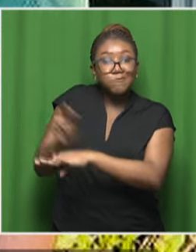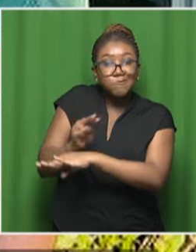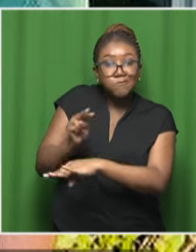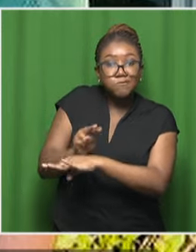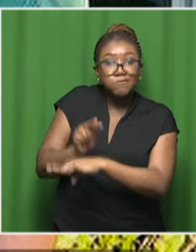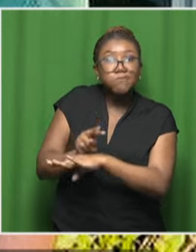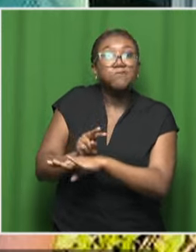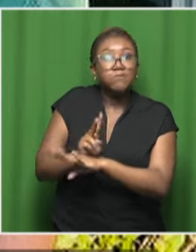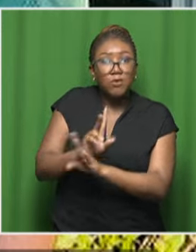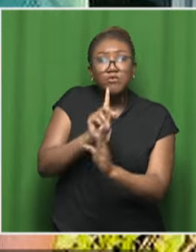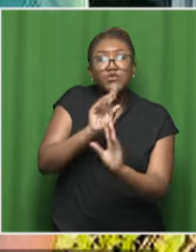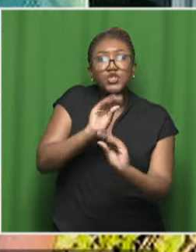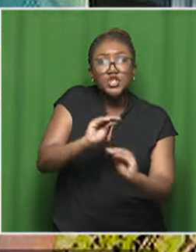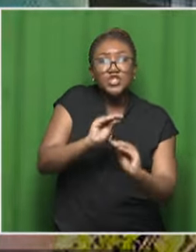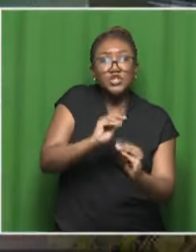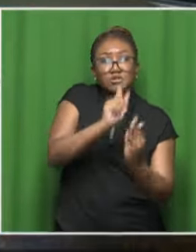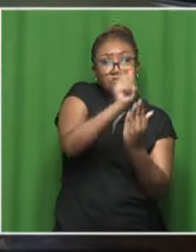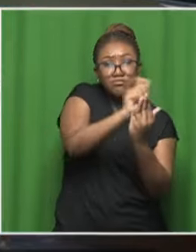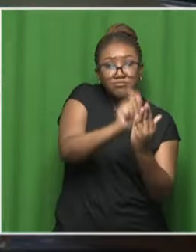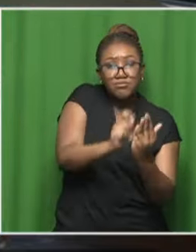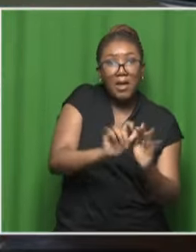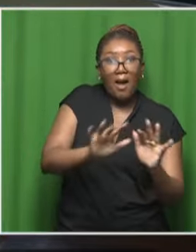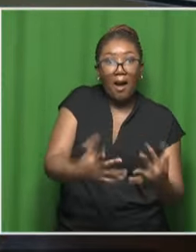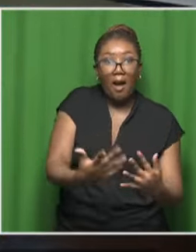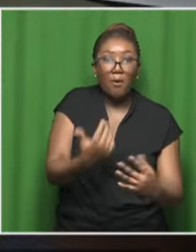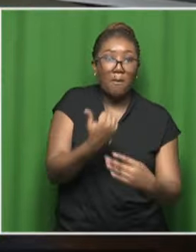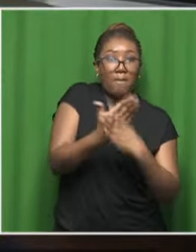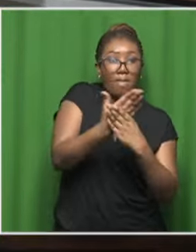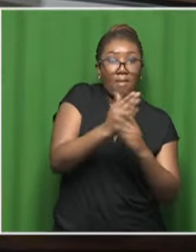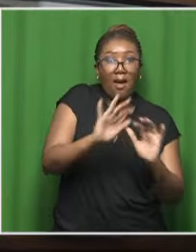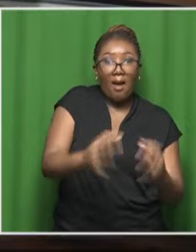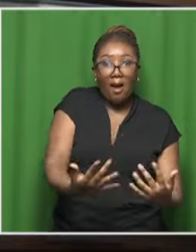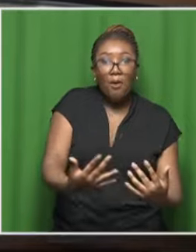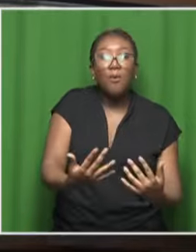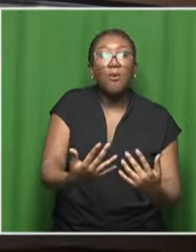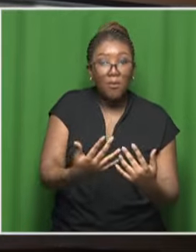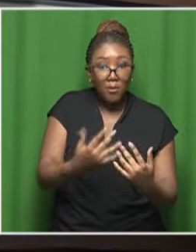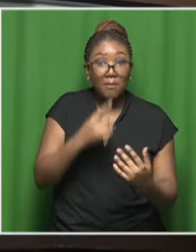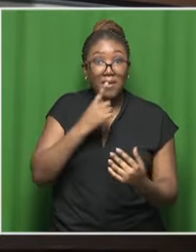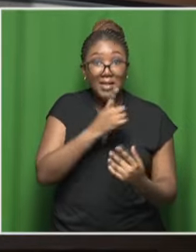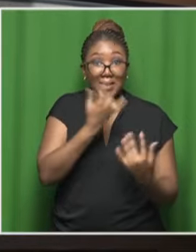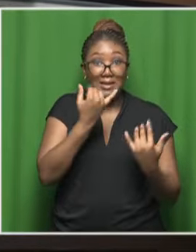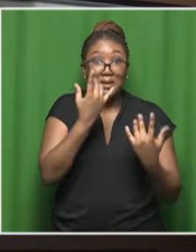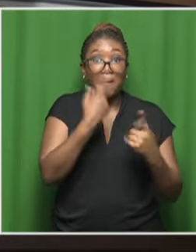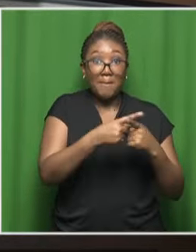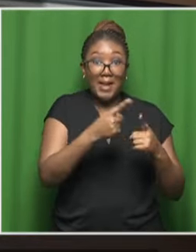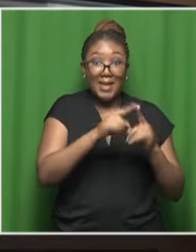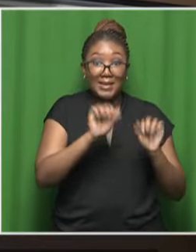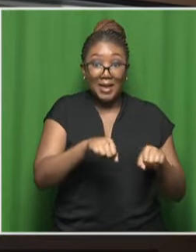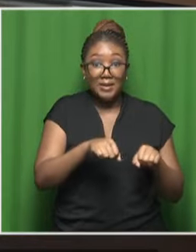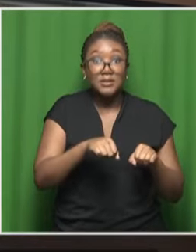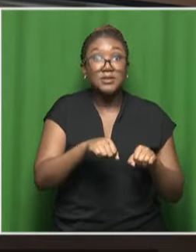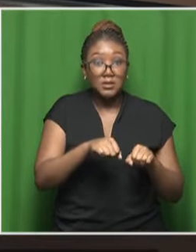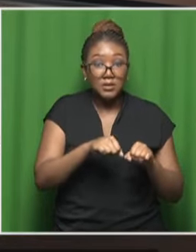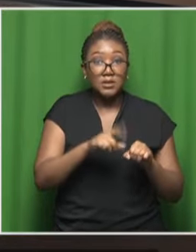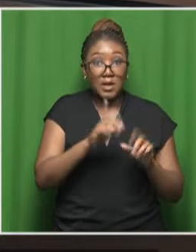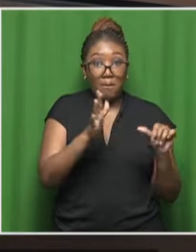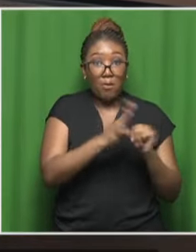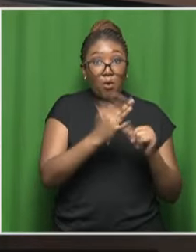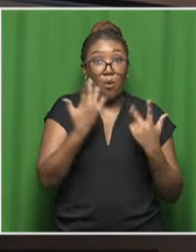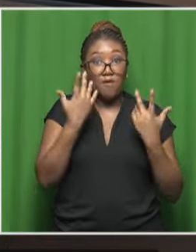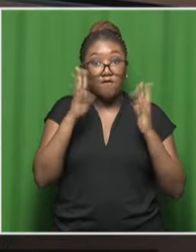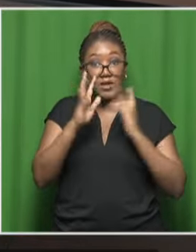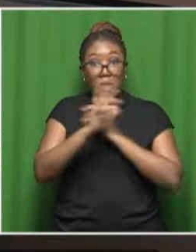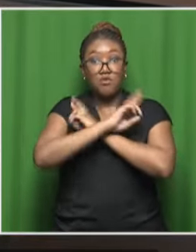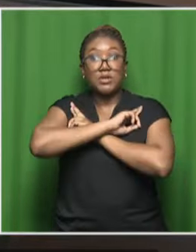while they are still playing. Because you're a high profile when you're playing. But as soon as